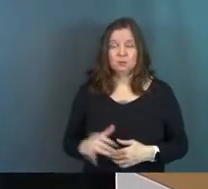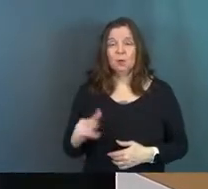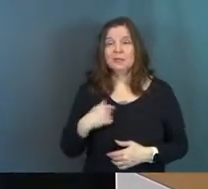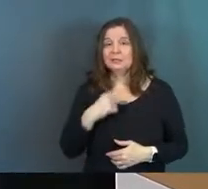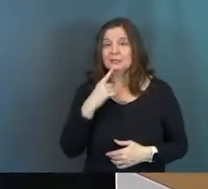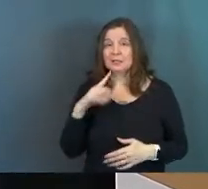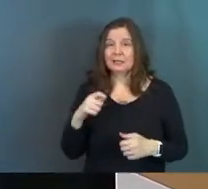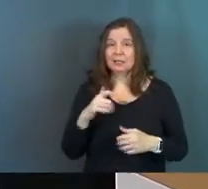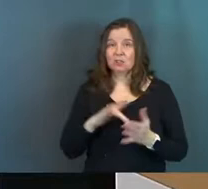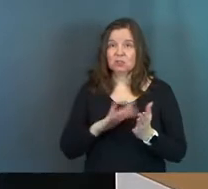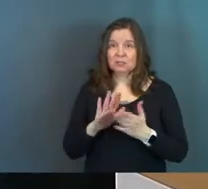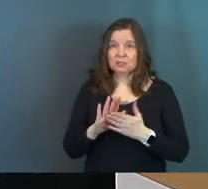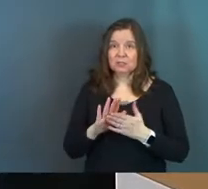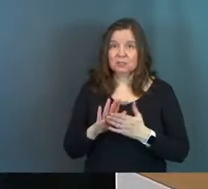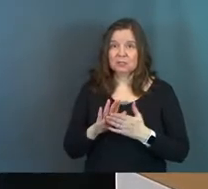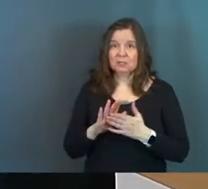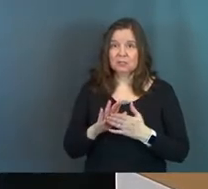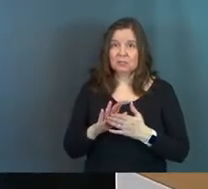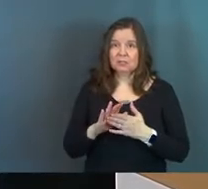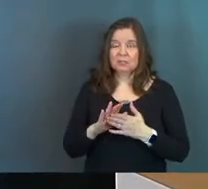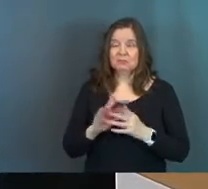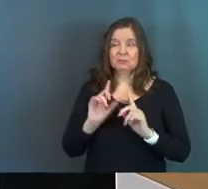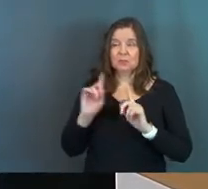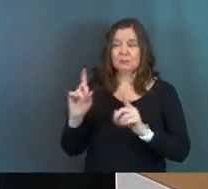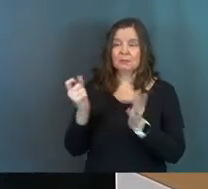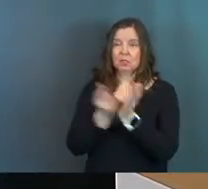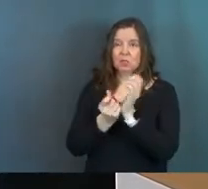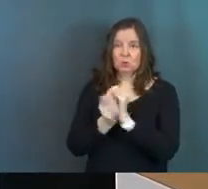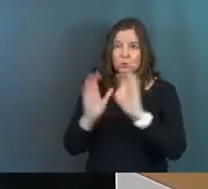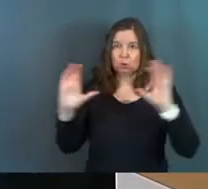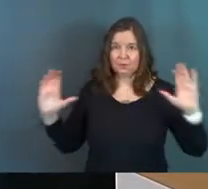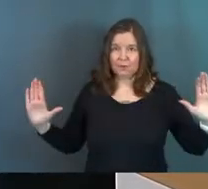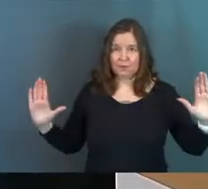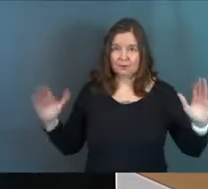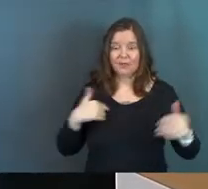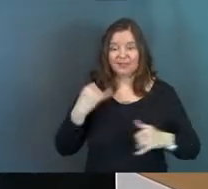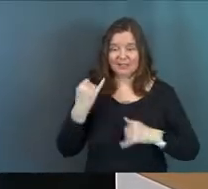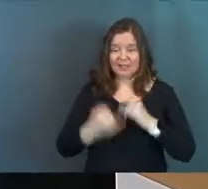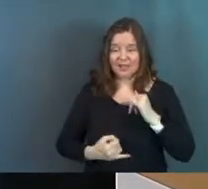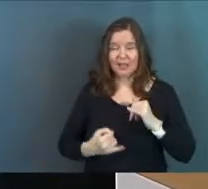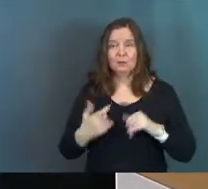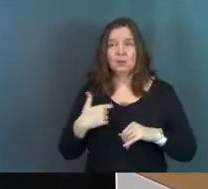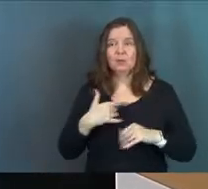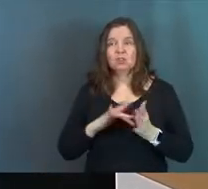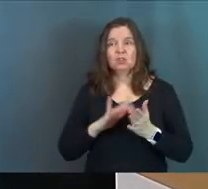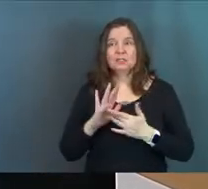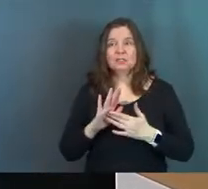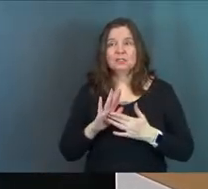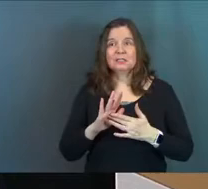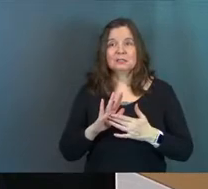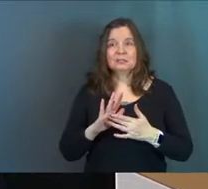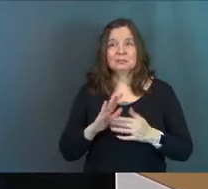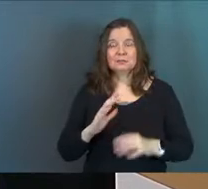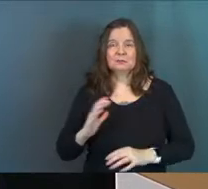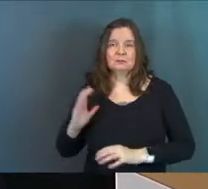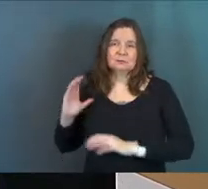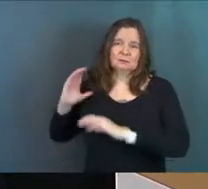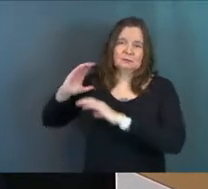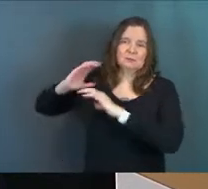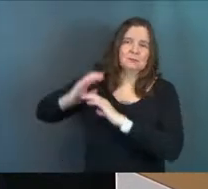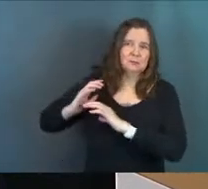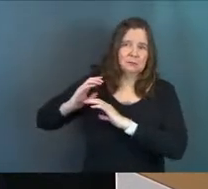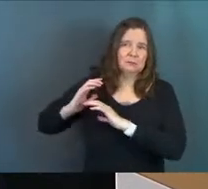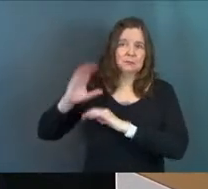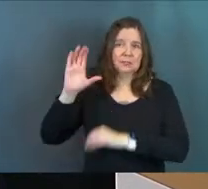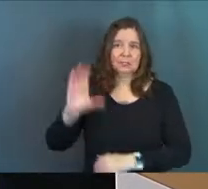So like it says, they take Jesus on to be crucified. And this is our last scene right here. It's Jesus is, Jesus carries his cross. So John 19,